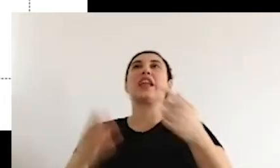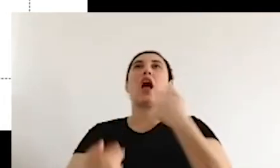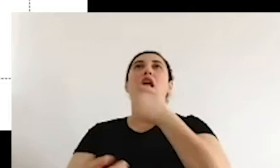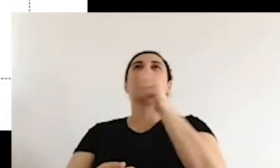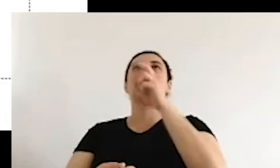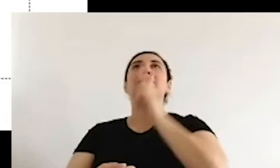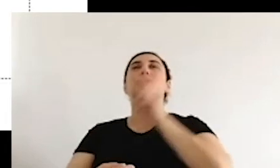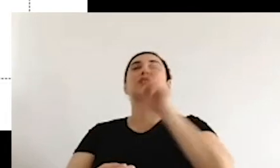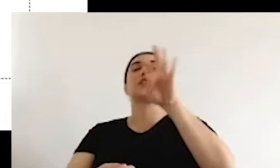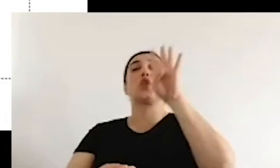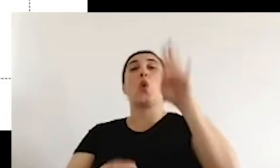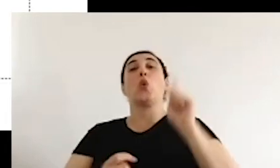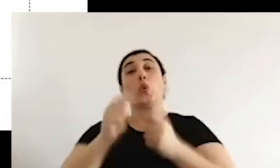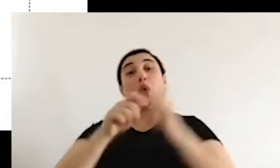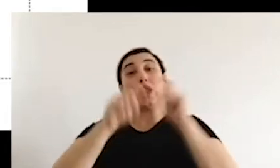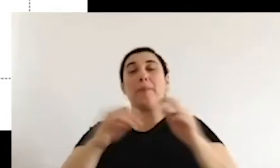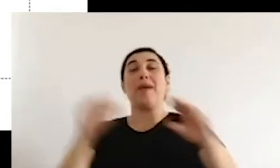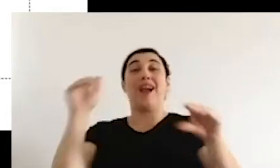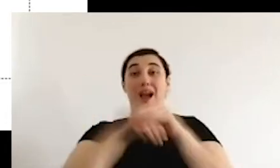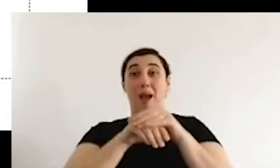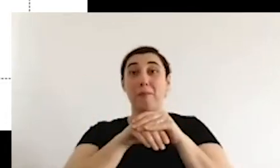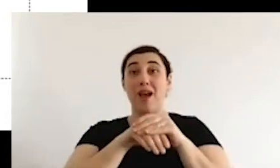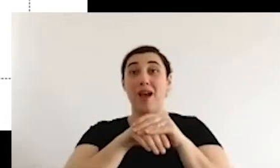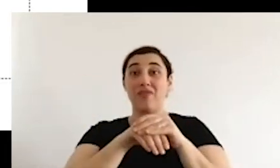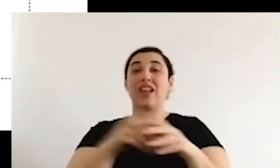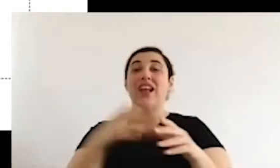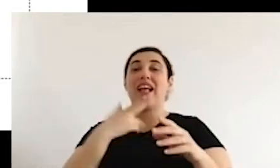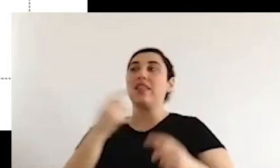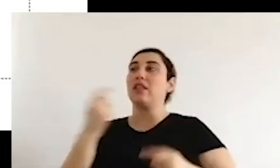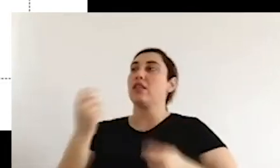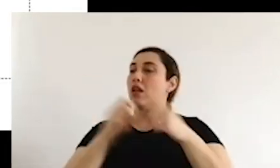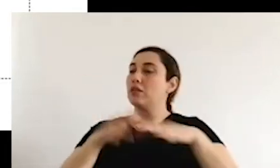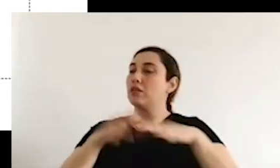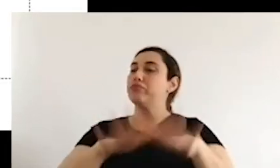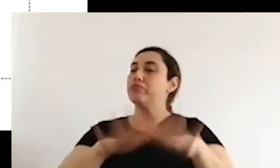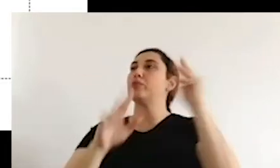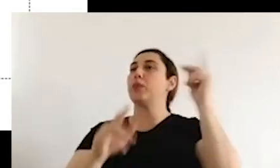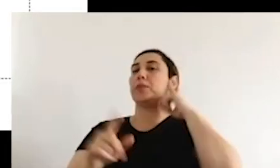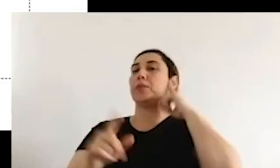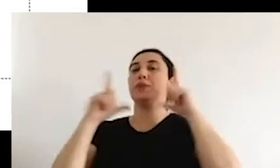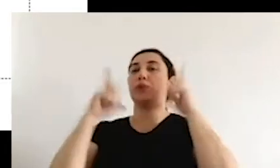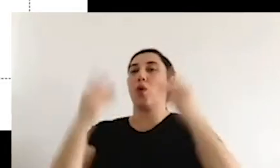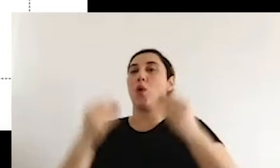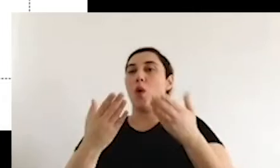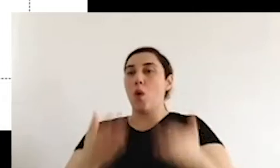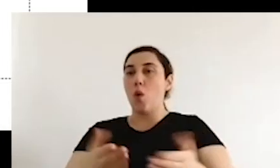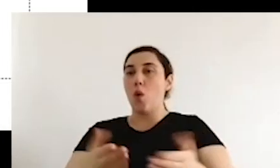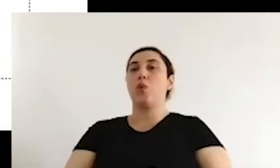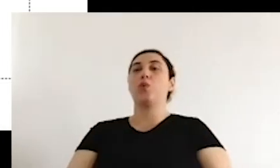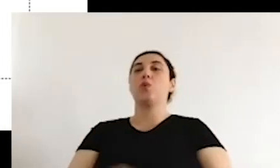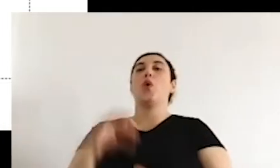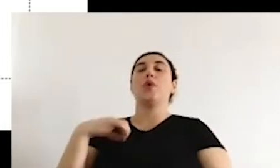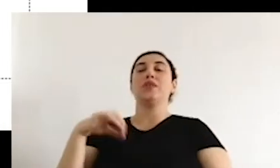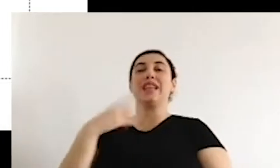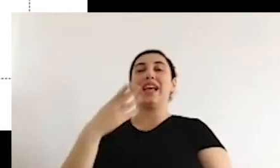started a campaign under the motto of Istanbul Convention saves lives.